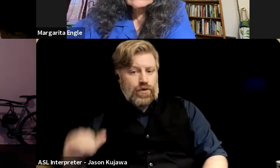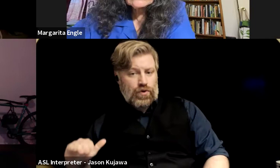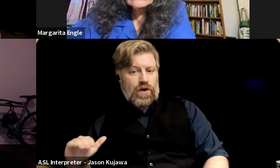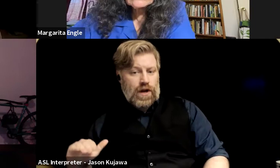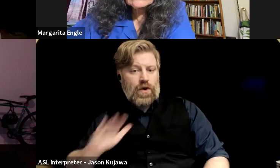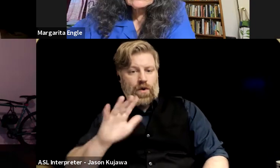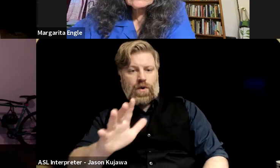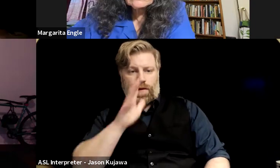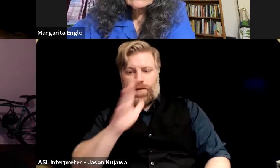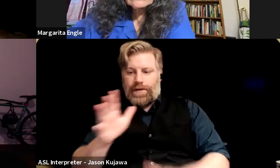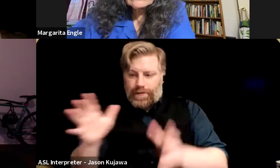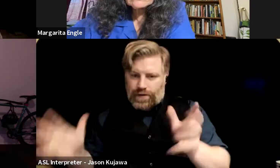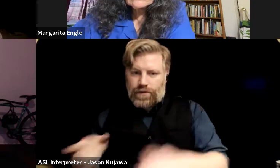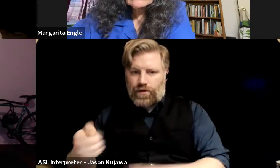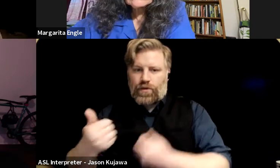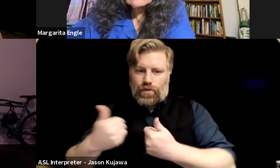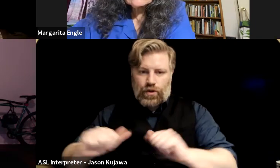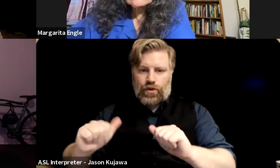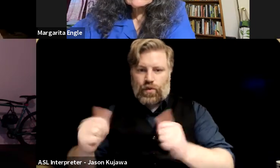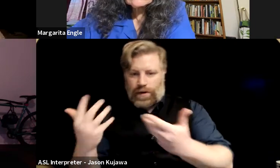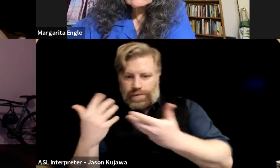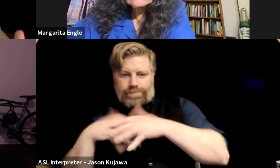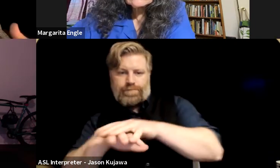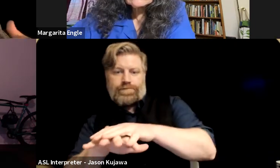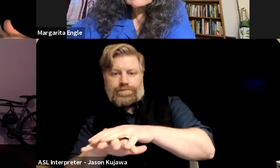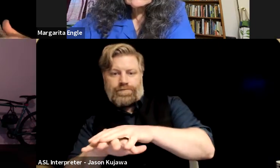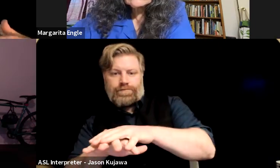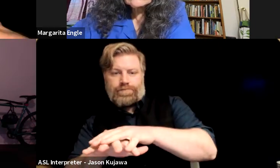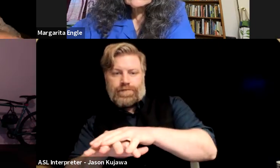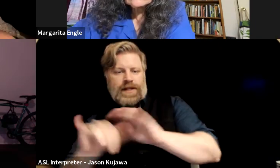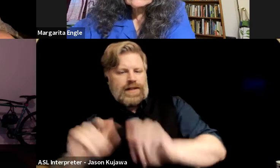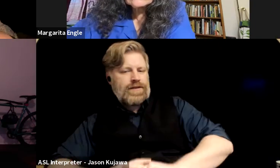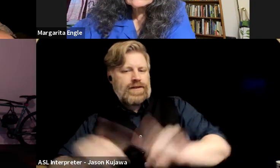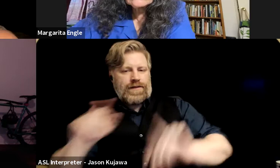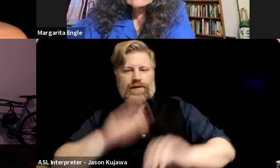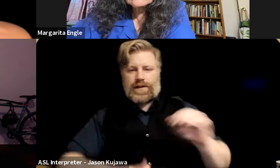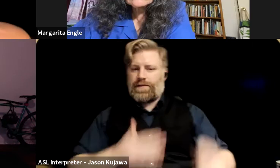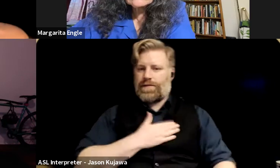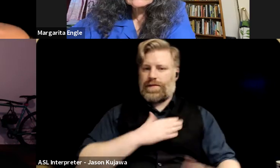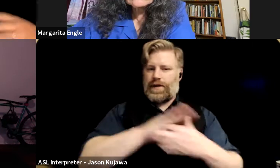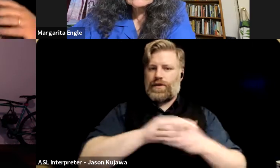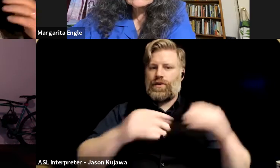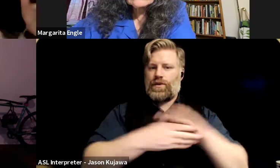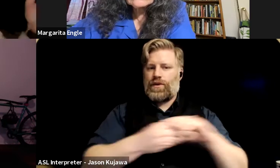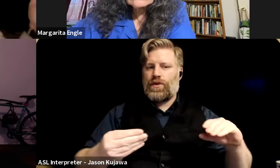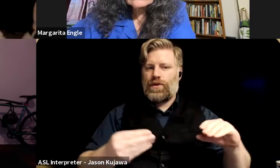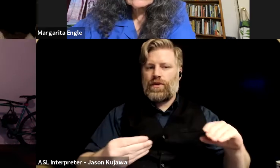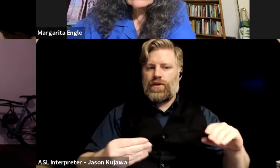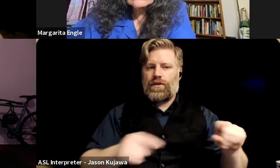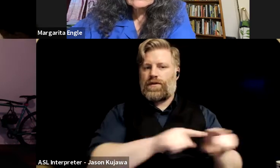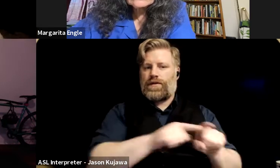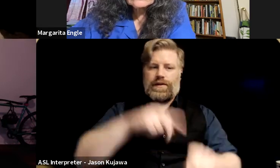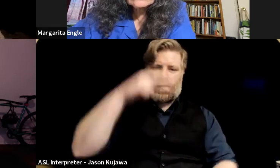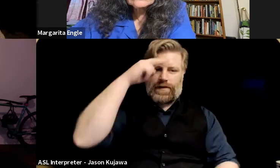presses her to try to linguistically assimilate is different than the story, than my story as like, uh, you know, Mexican